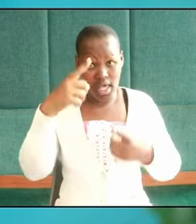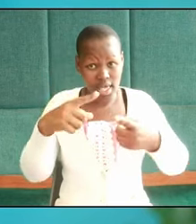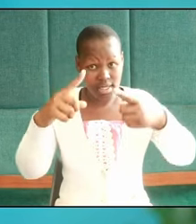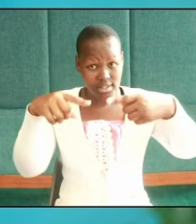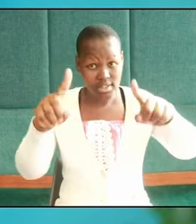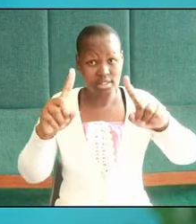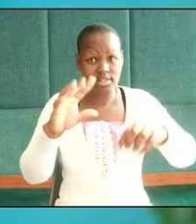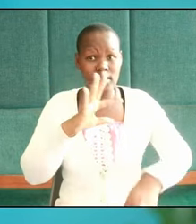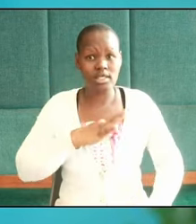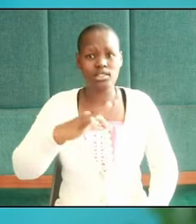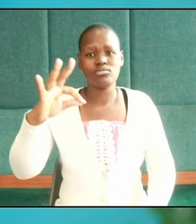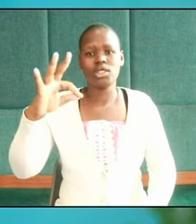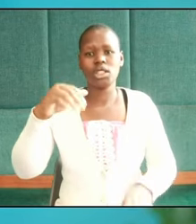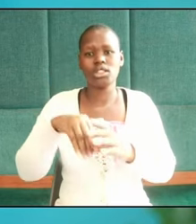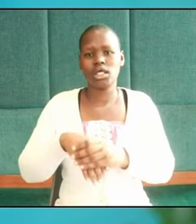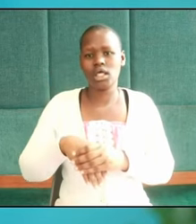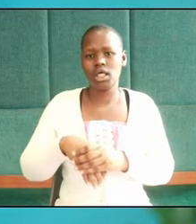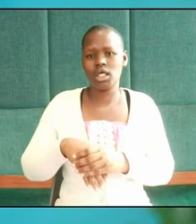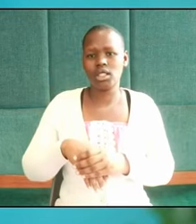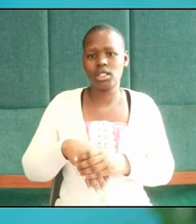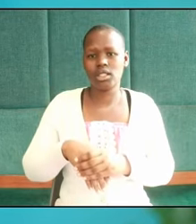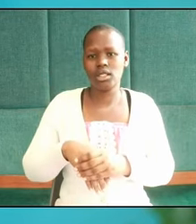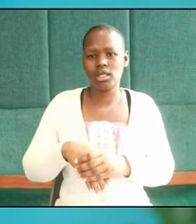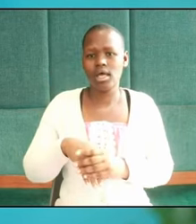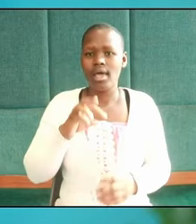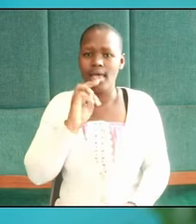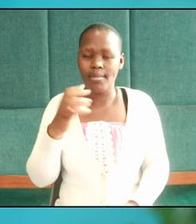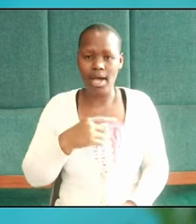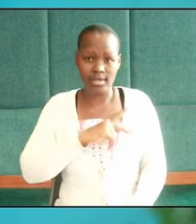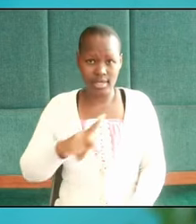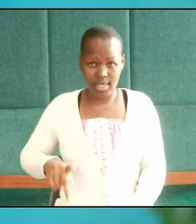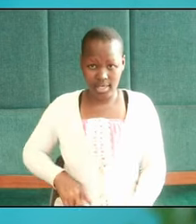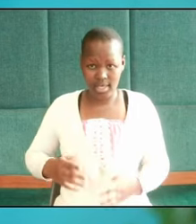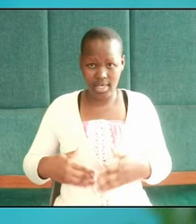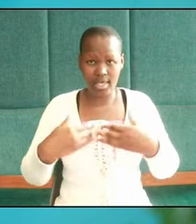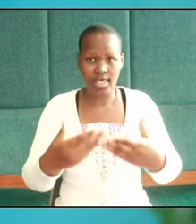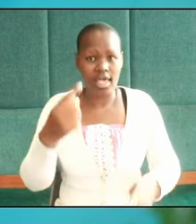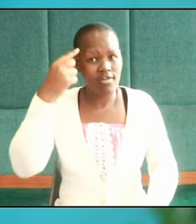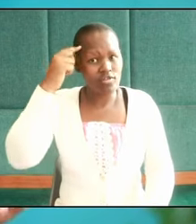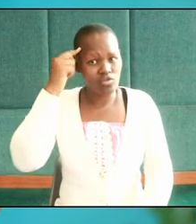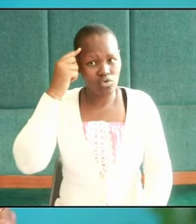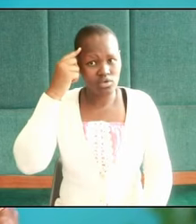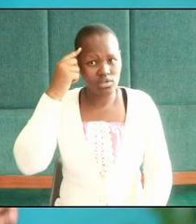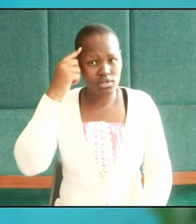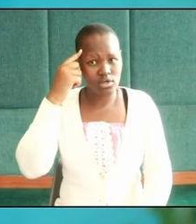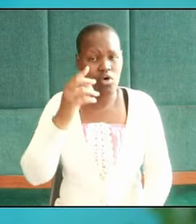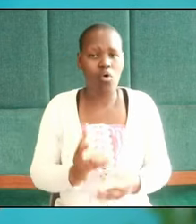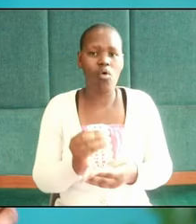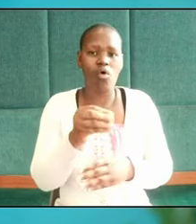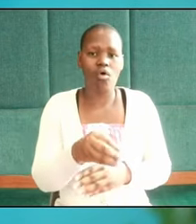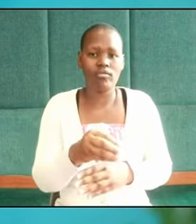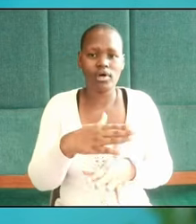spirit was in him and the king gave thought to setting him over